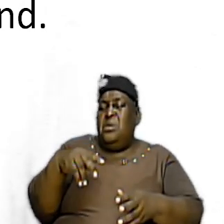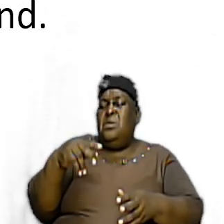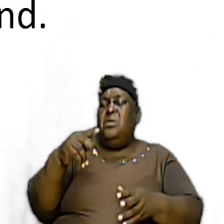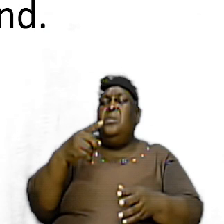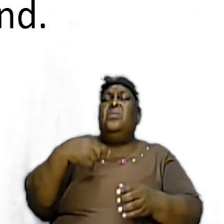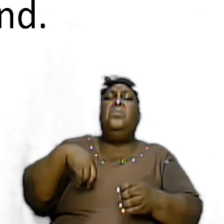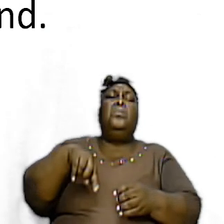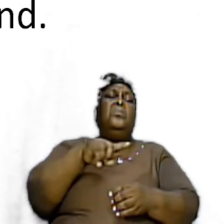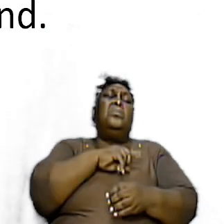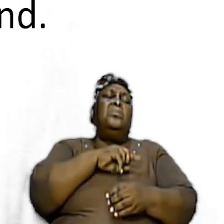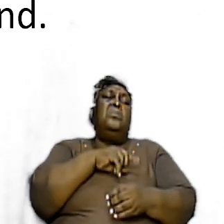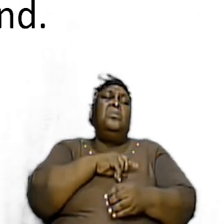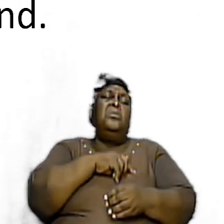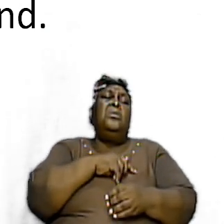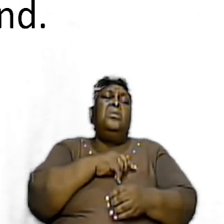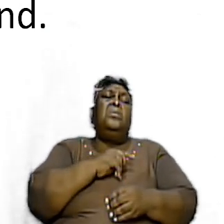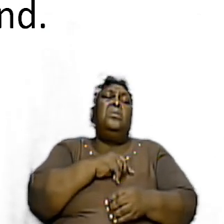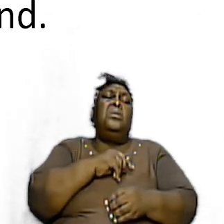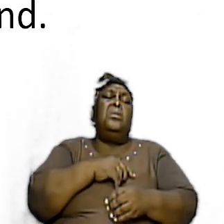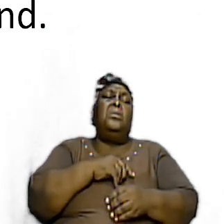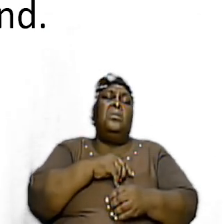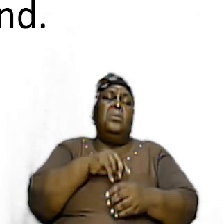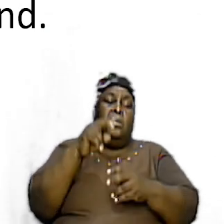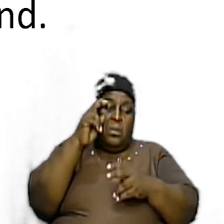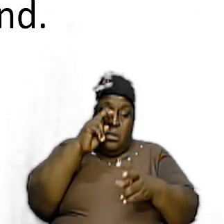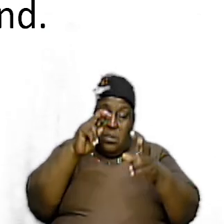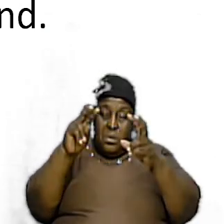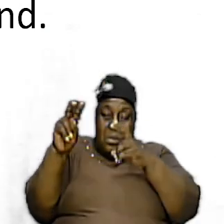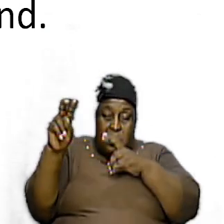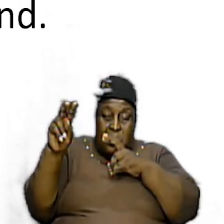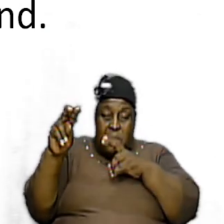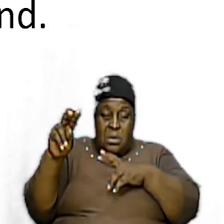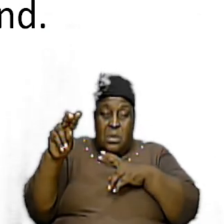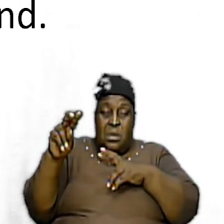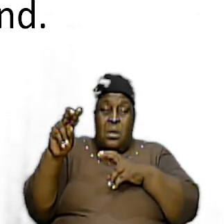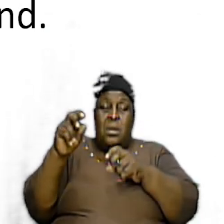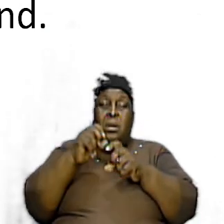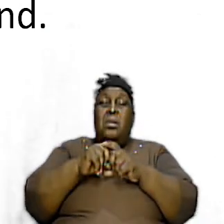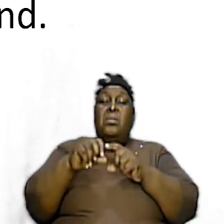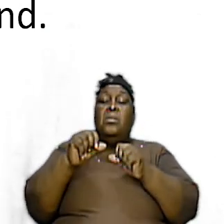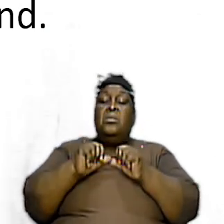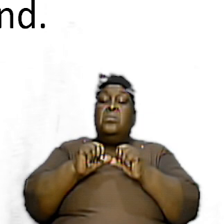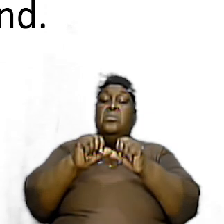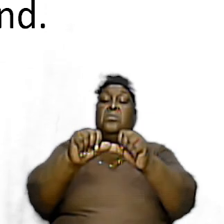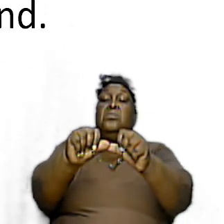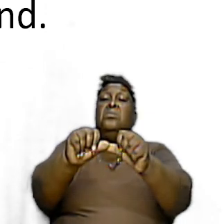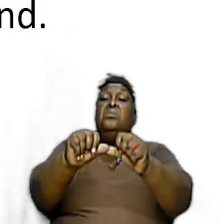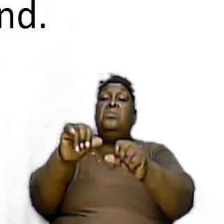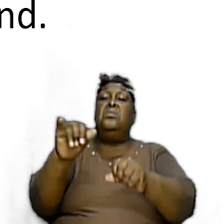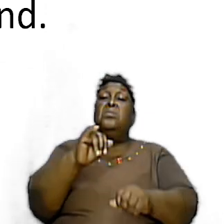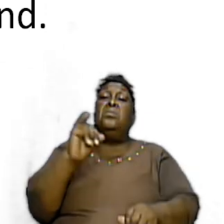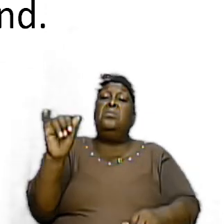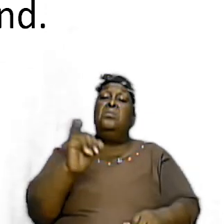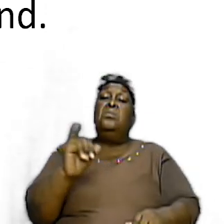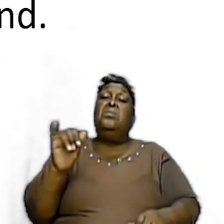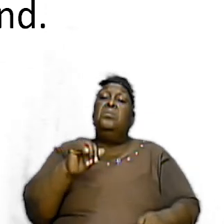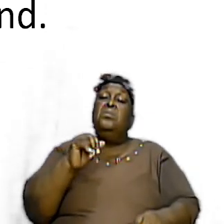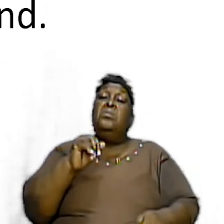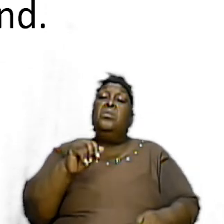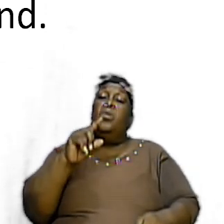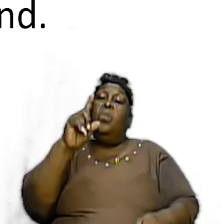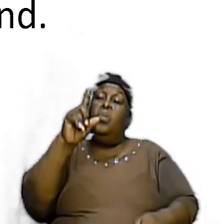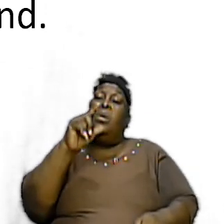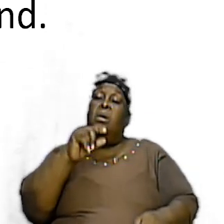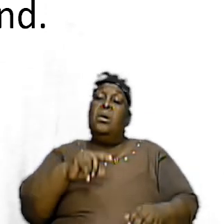is not far apart at all it is almost a continuation of the same except that one is not under